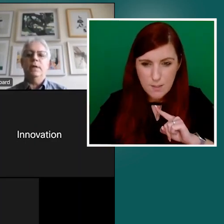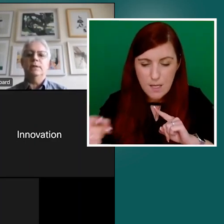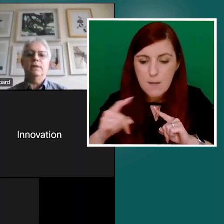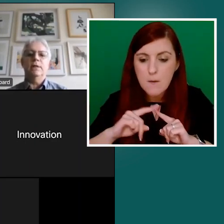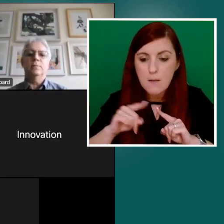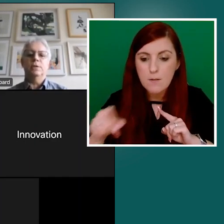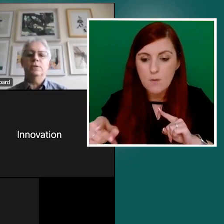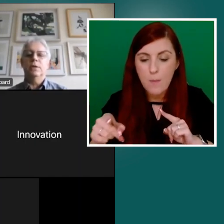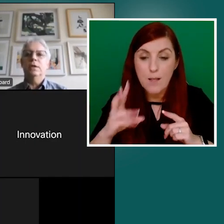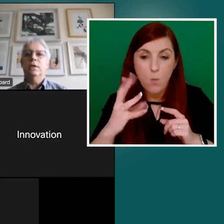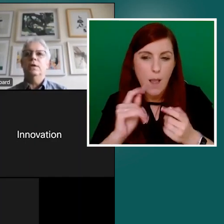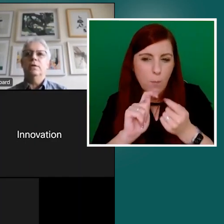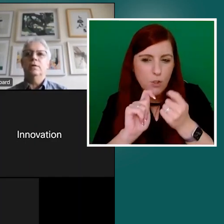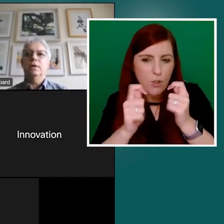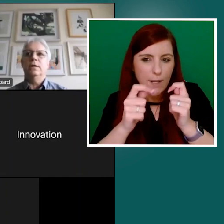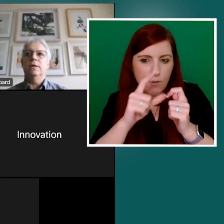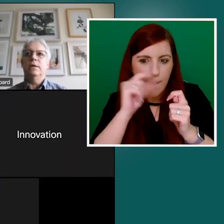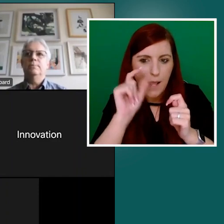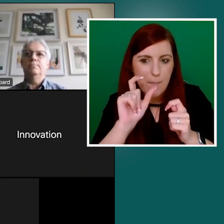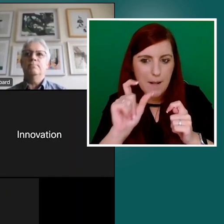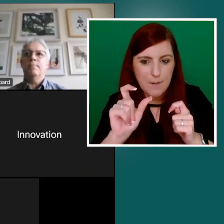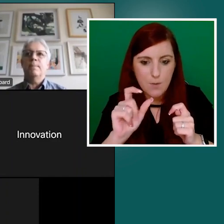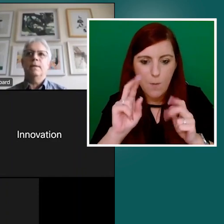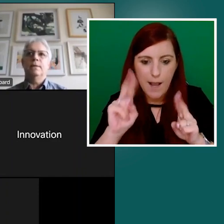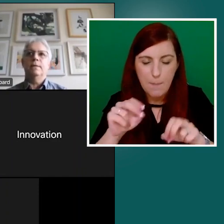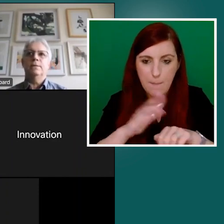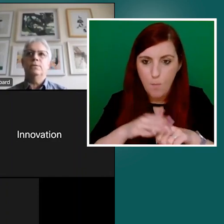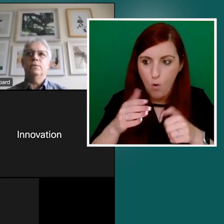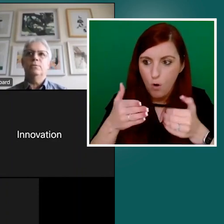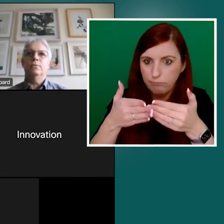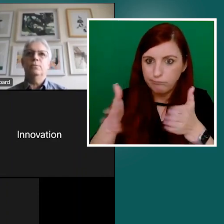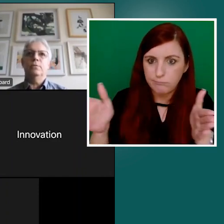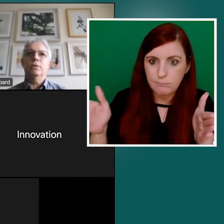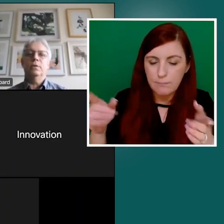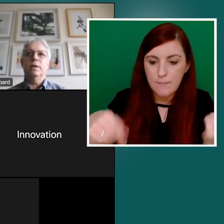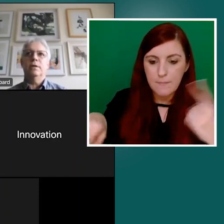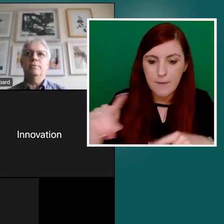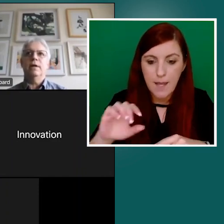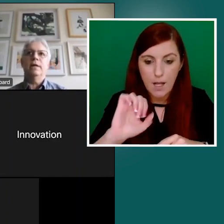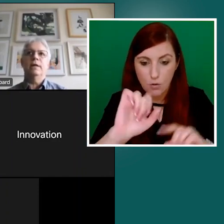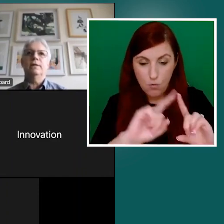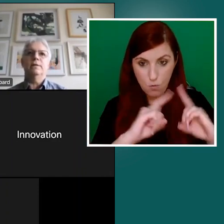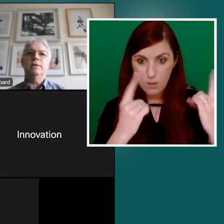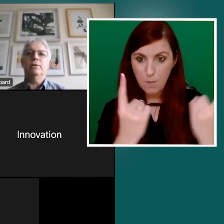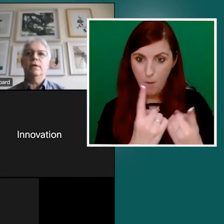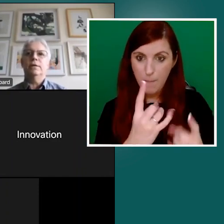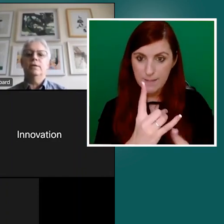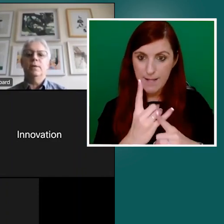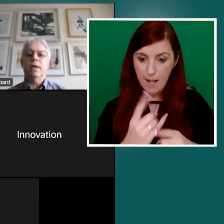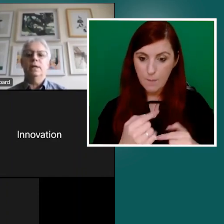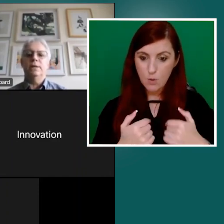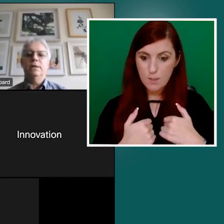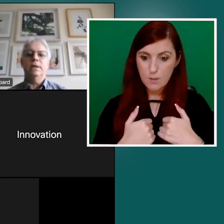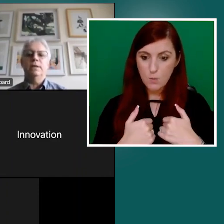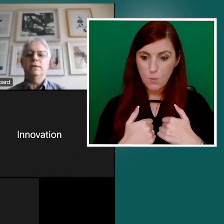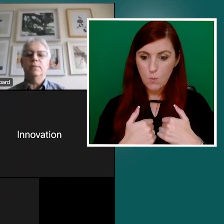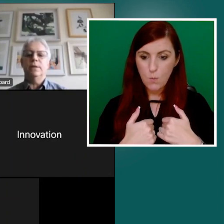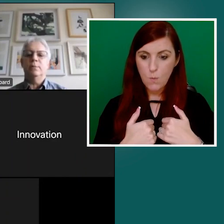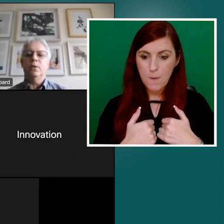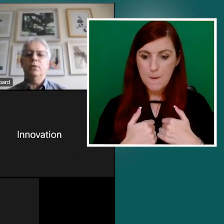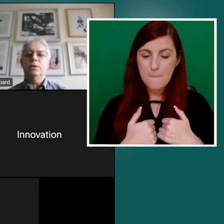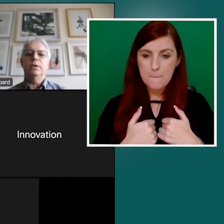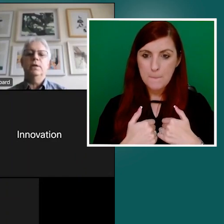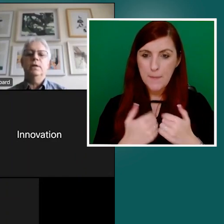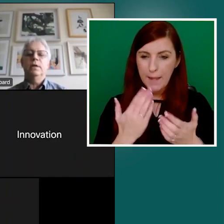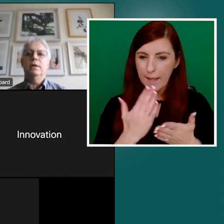department actually helped us to clarify the correct terminology. And some